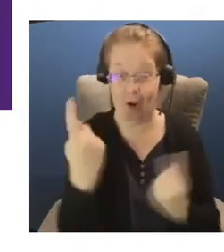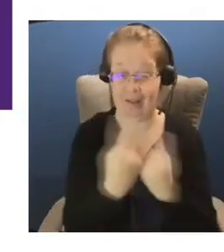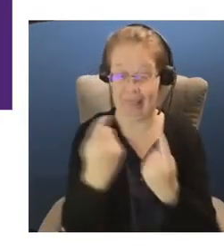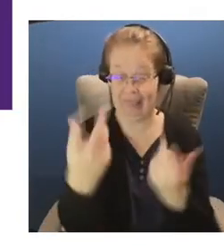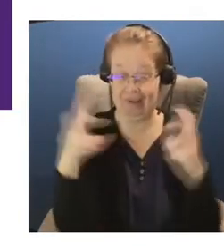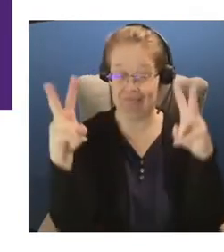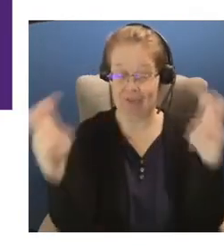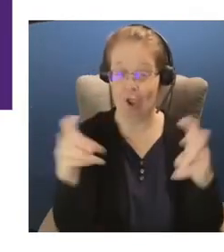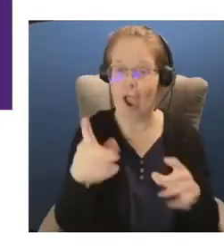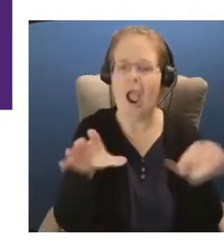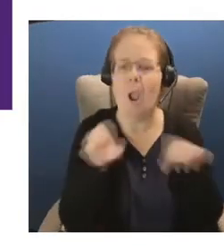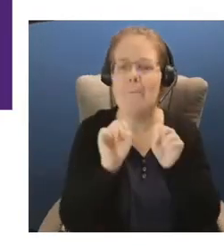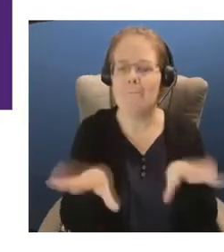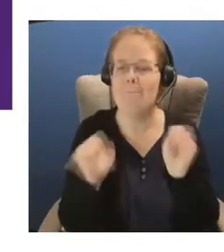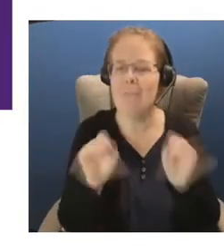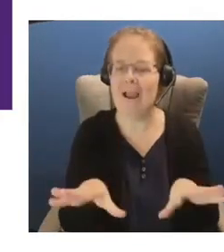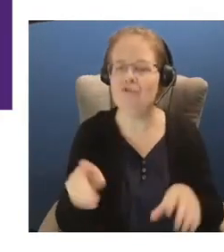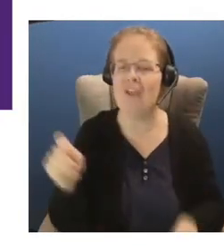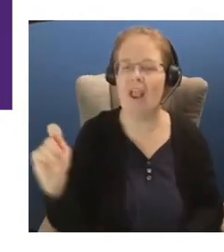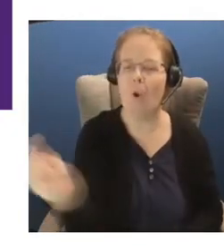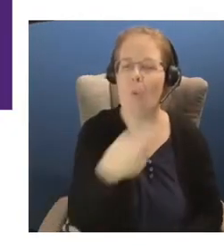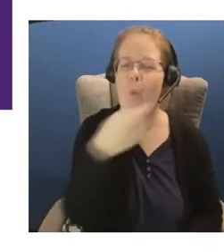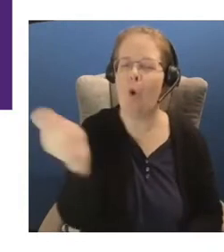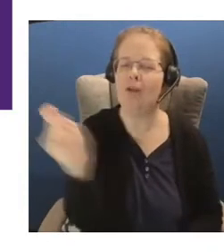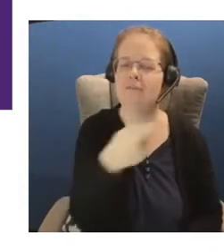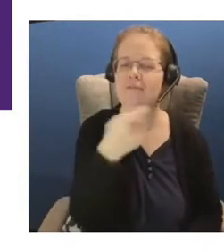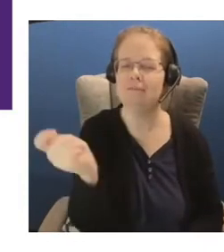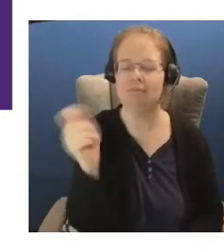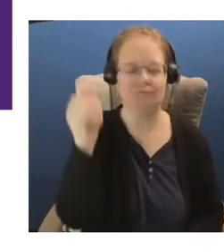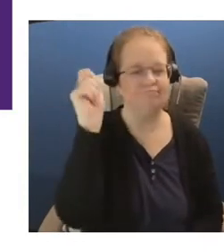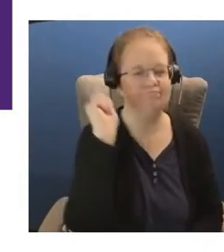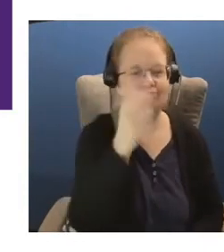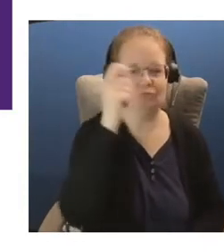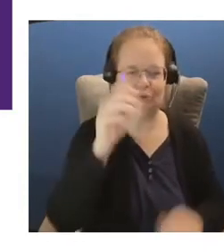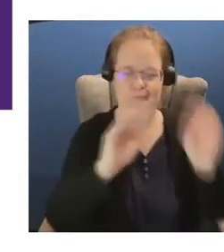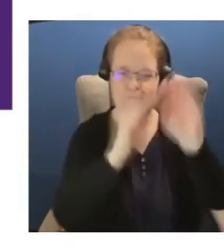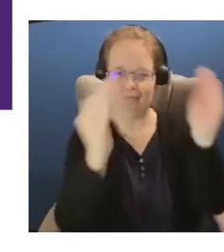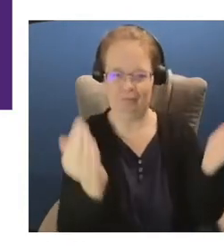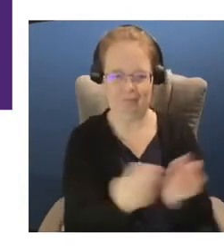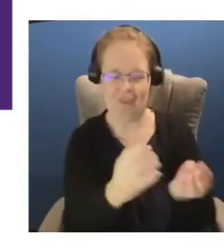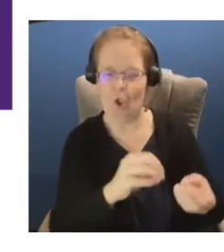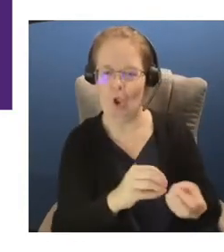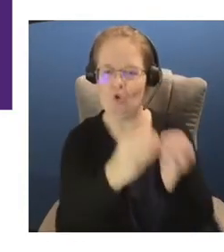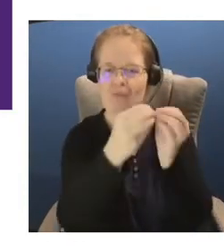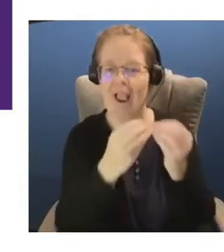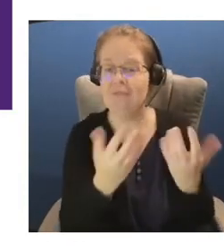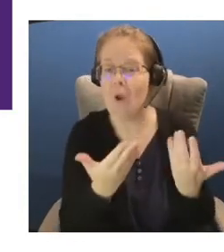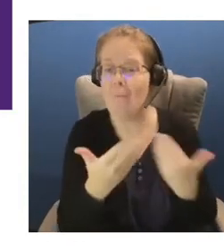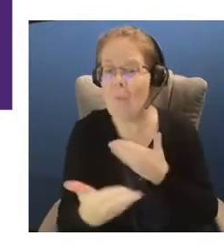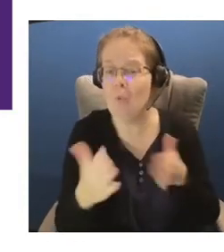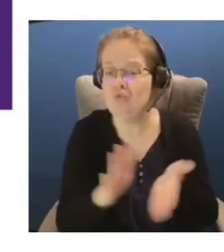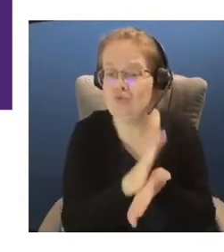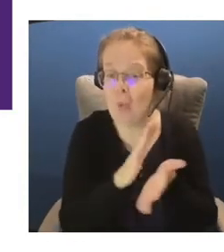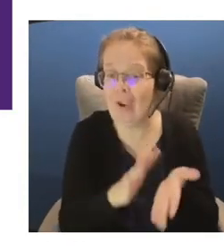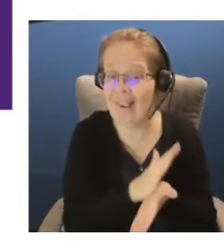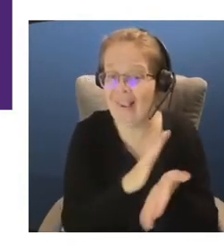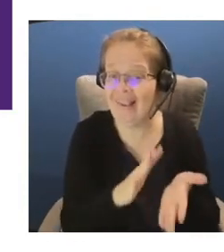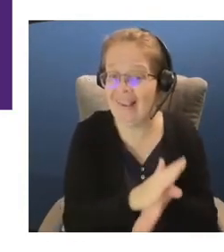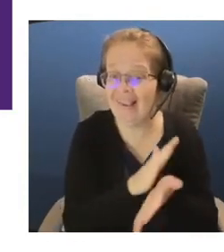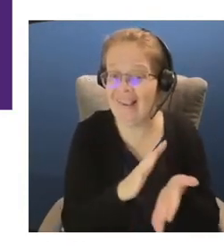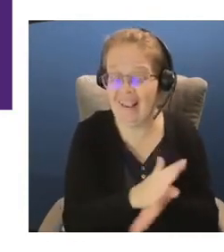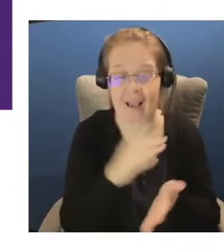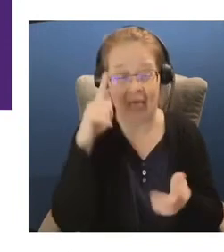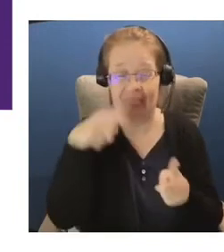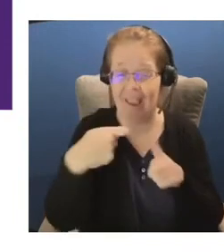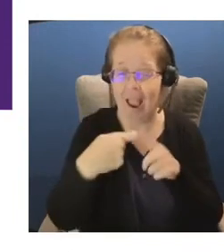had a magic wand, you would wave this in the world, is to create more joy. And I think that's what Kahoot is.